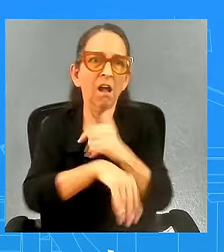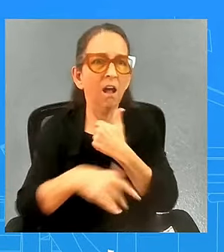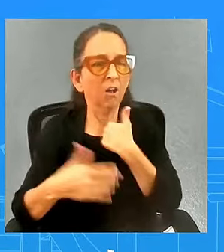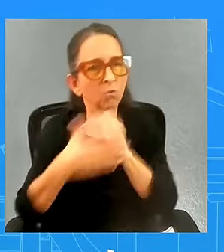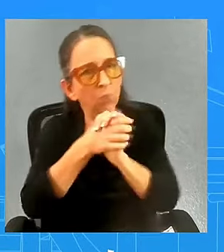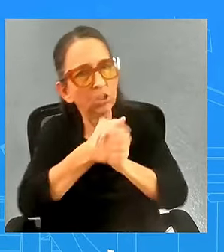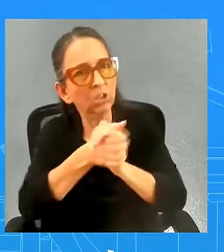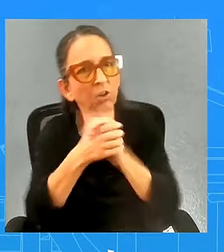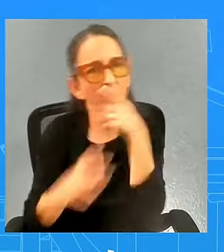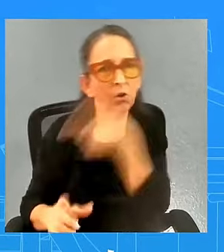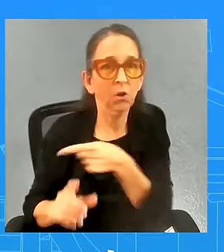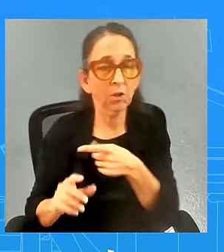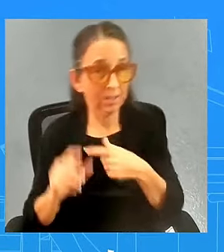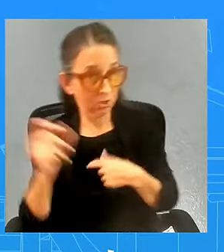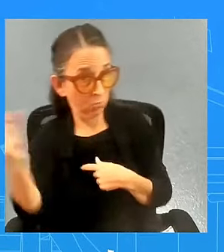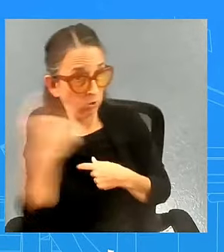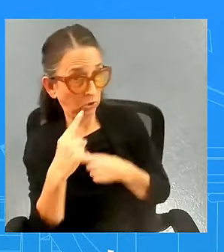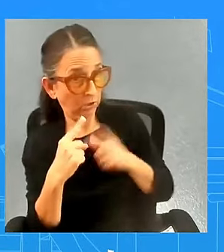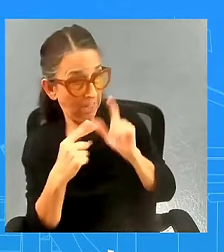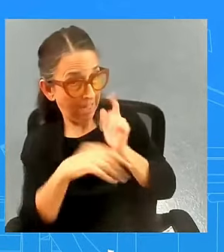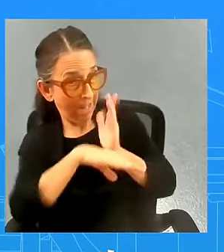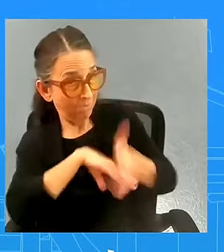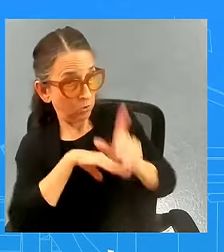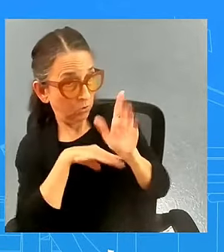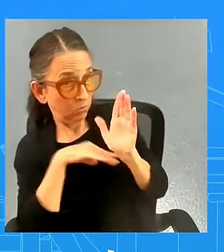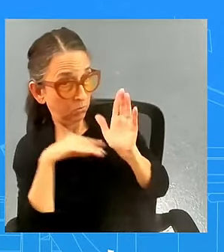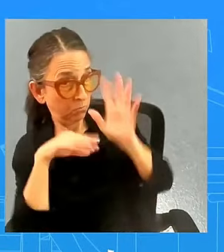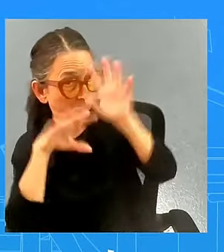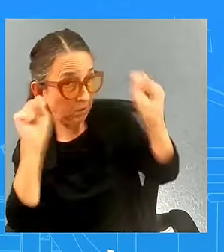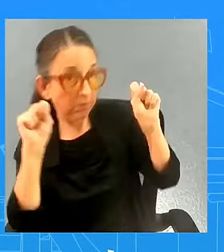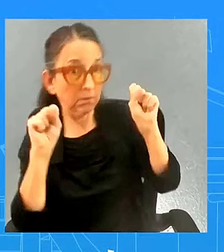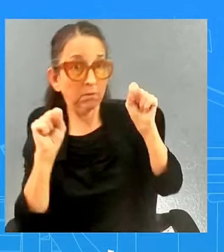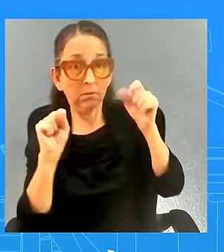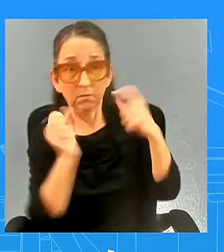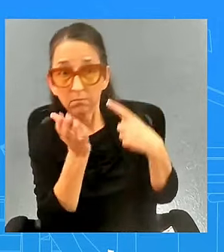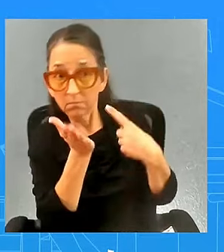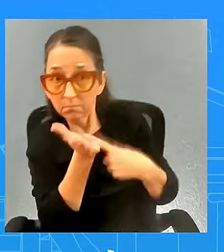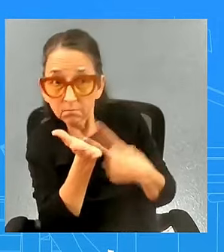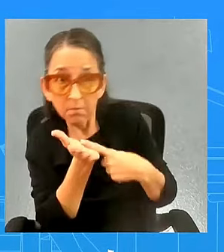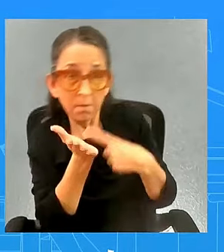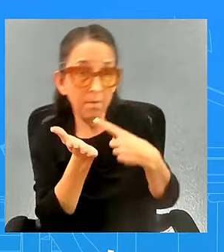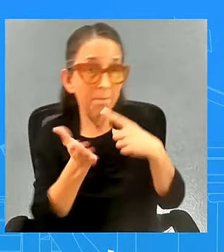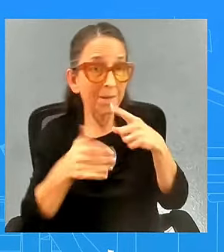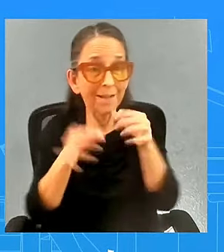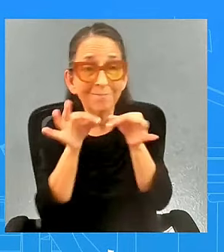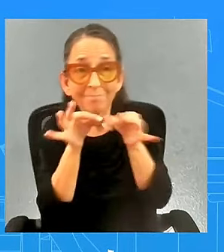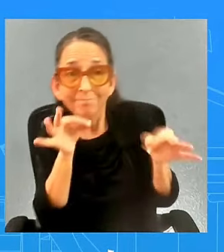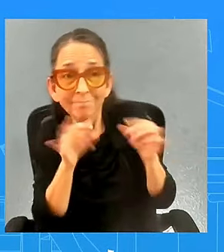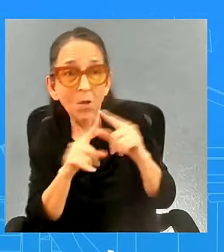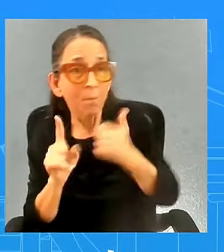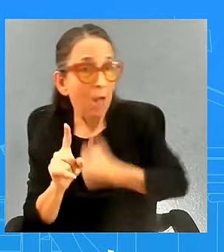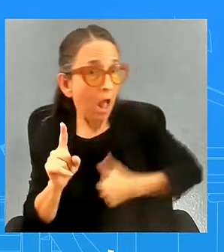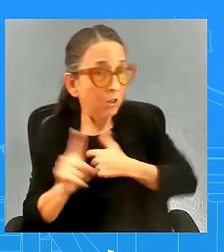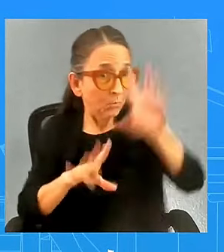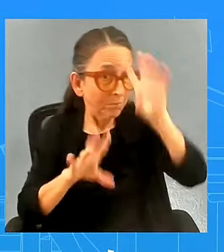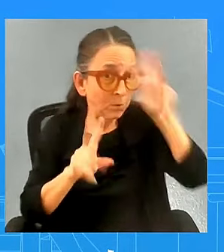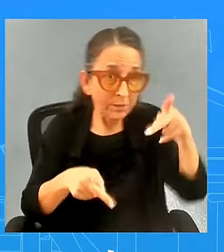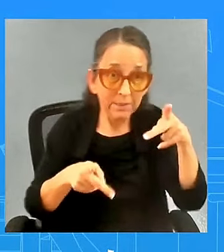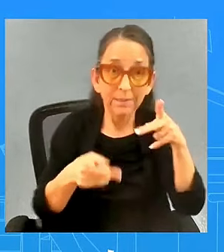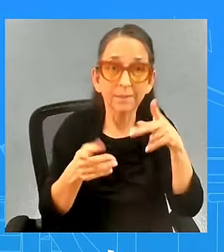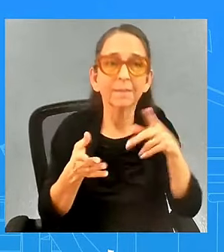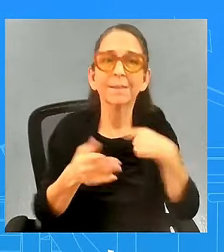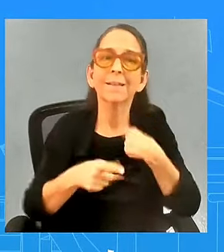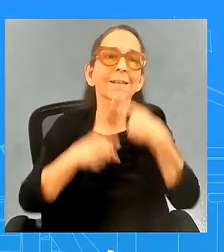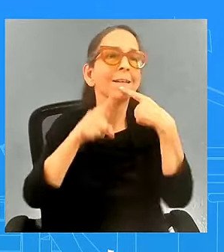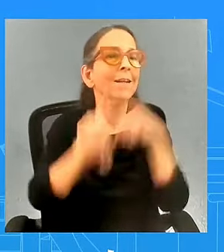that was after the president make any reference to these remarks or apologize to the vice i can say is i'm not going to get into private discussions here that's